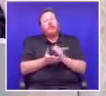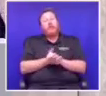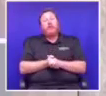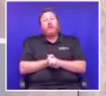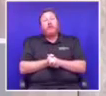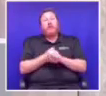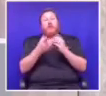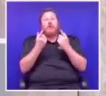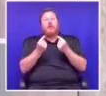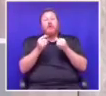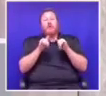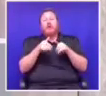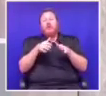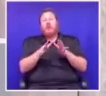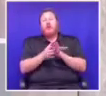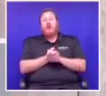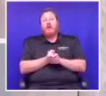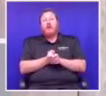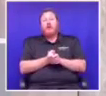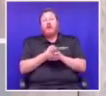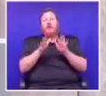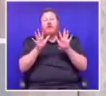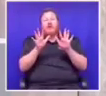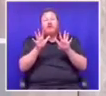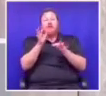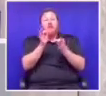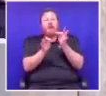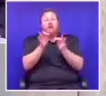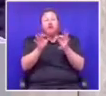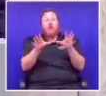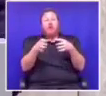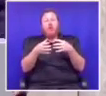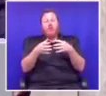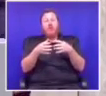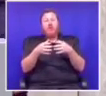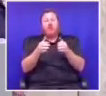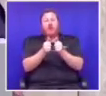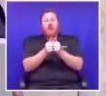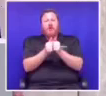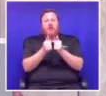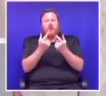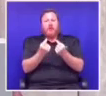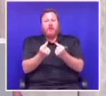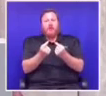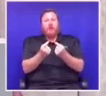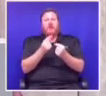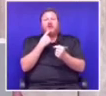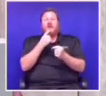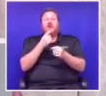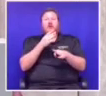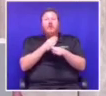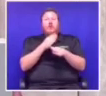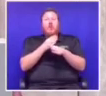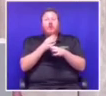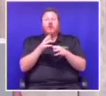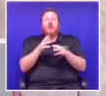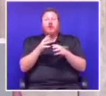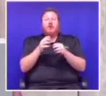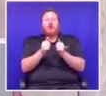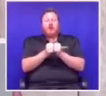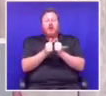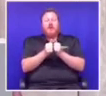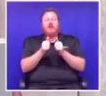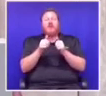the 10 parties got together and said, we should work together as the people of South